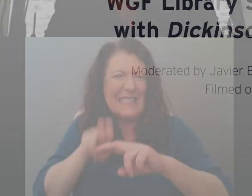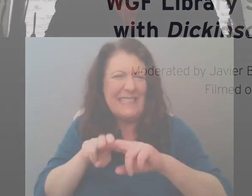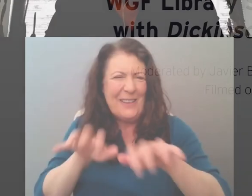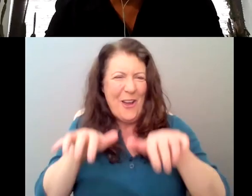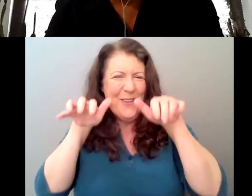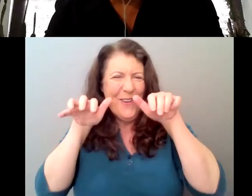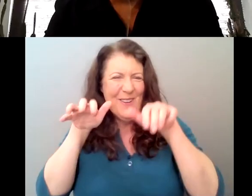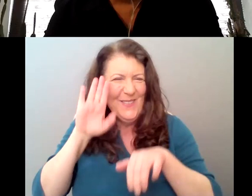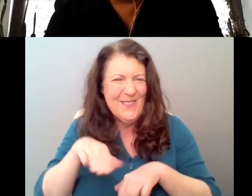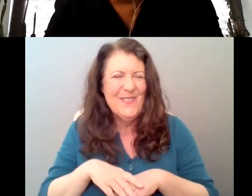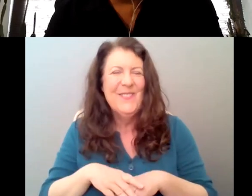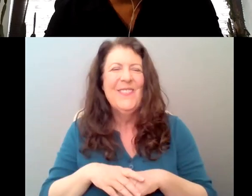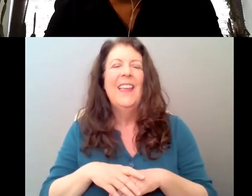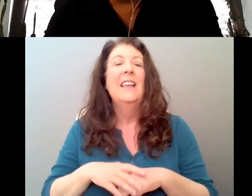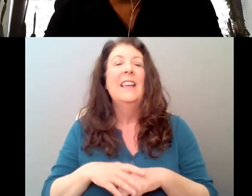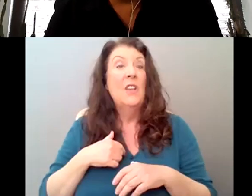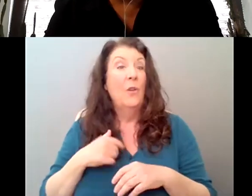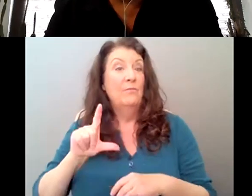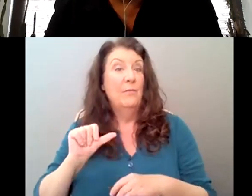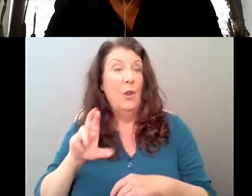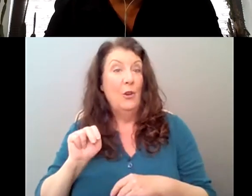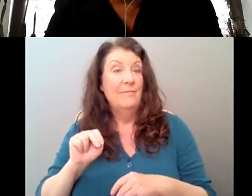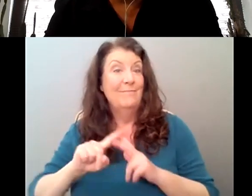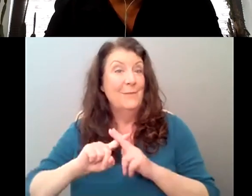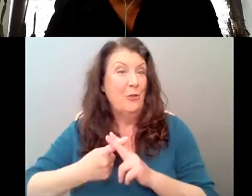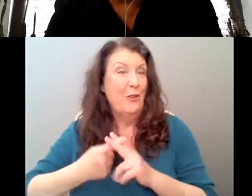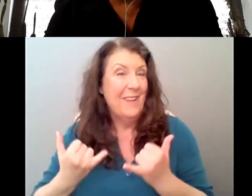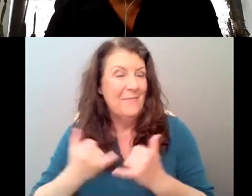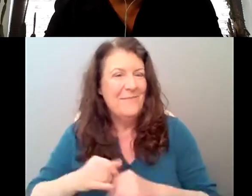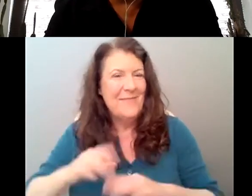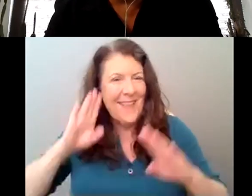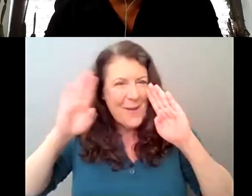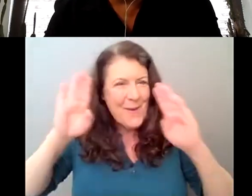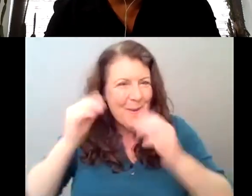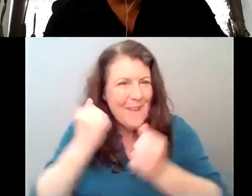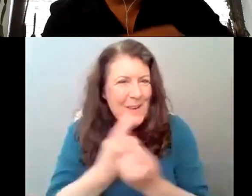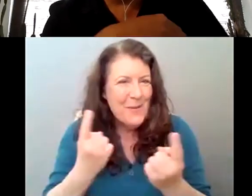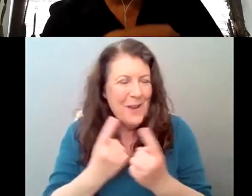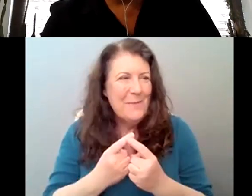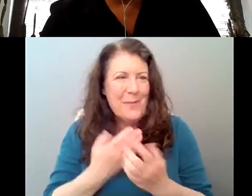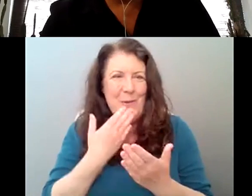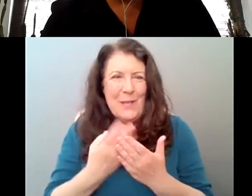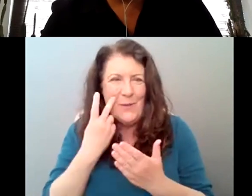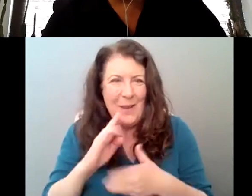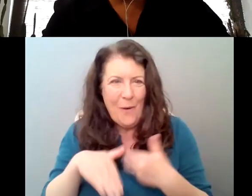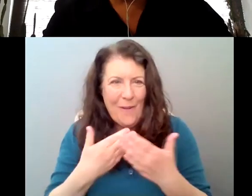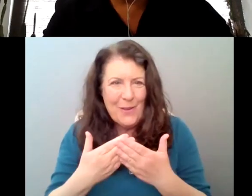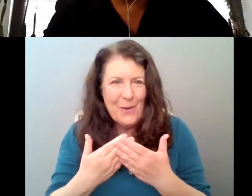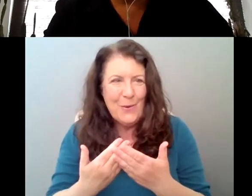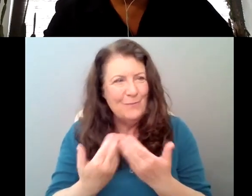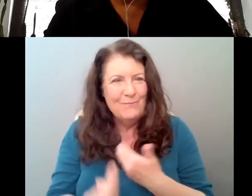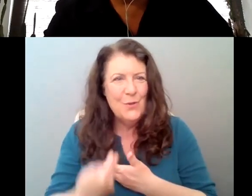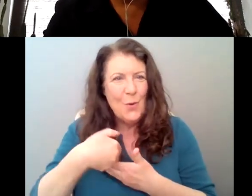All right, so I'll just I'll just start. Hi, everybody. Good to see you coming in here virtually. I hope everyone's doing